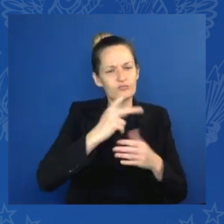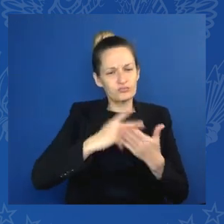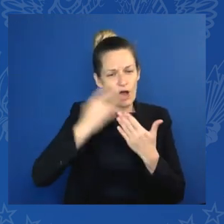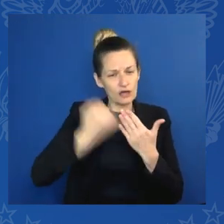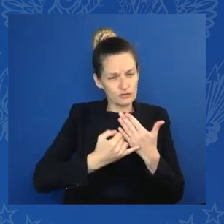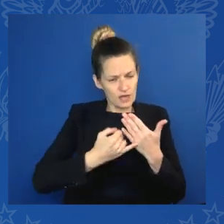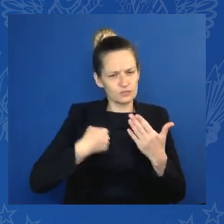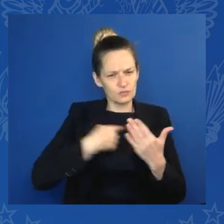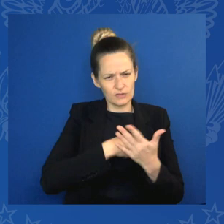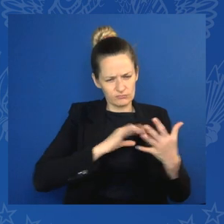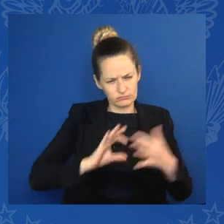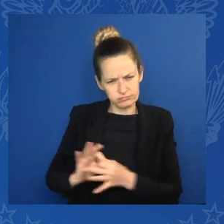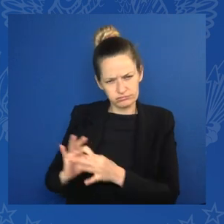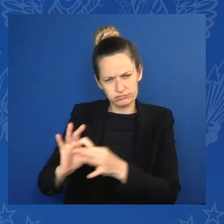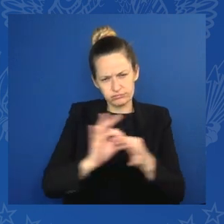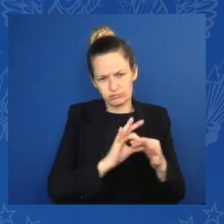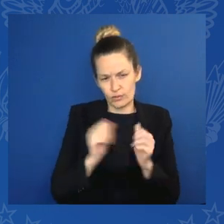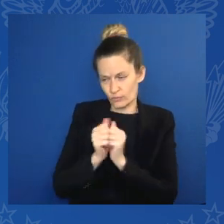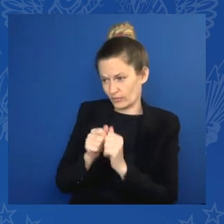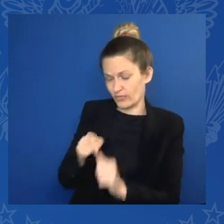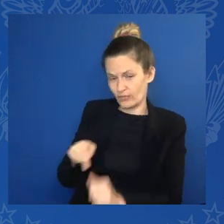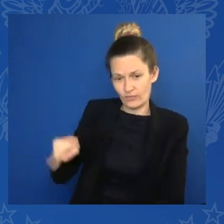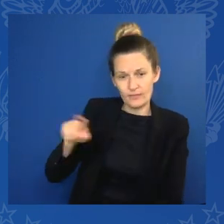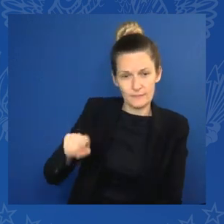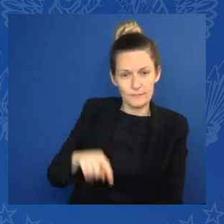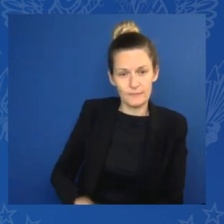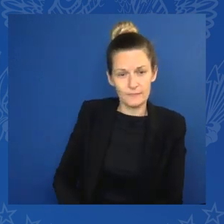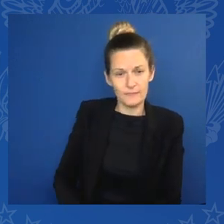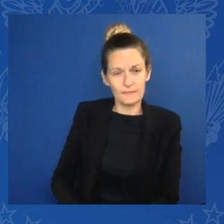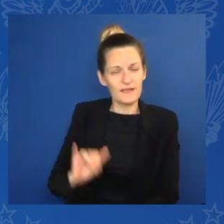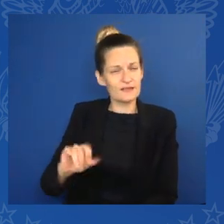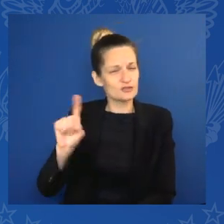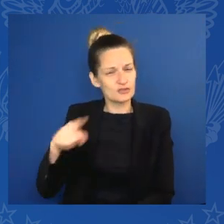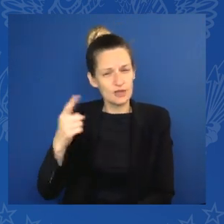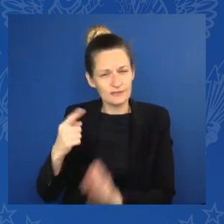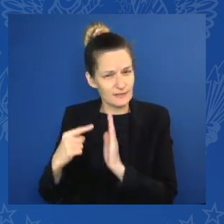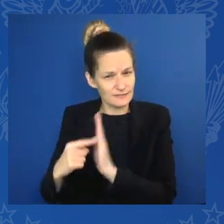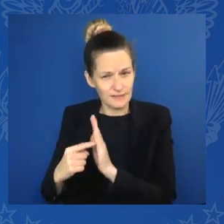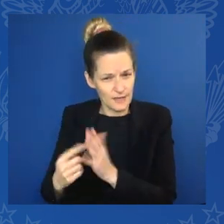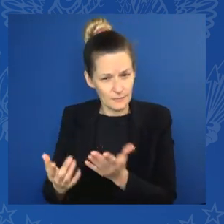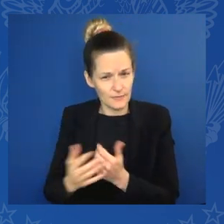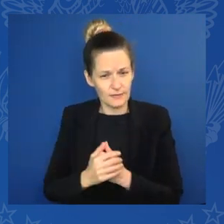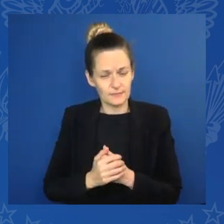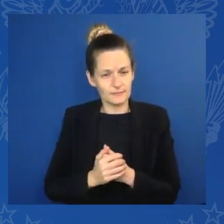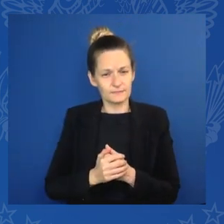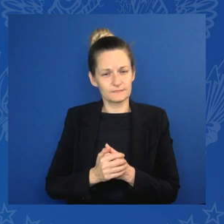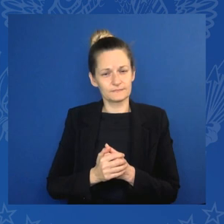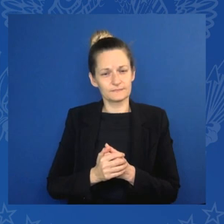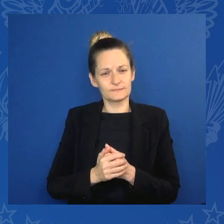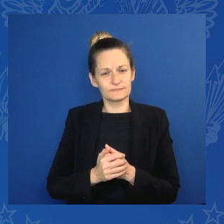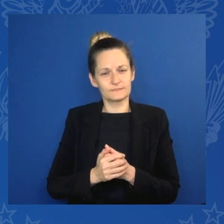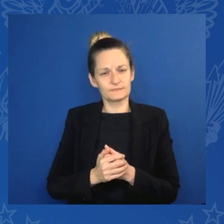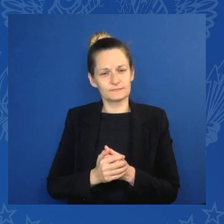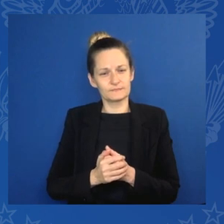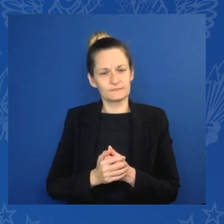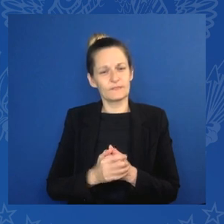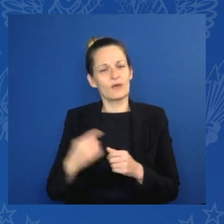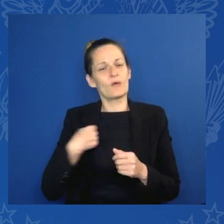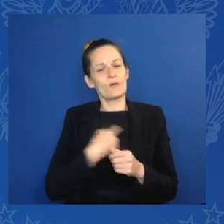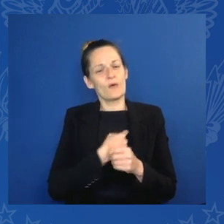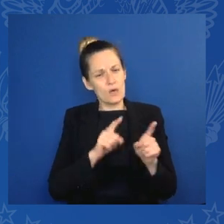In the Indo-Pacific, we are very engaged in the field of sustainable connectivity in transport, energy, and technology.